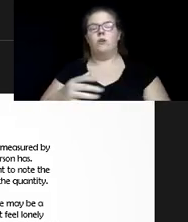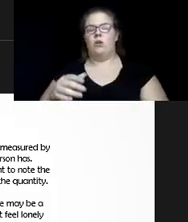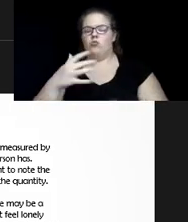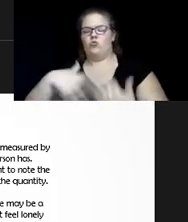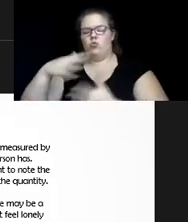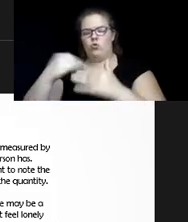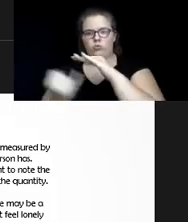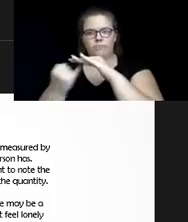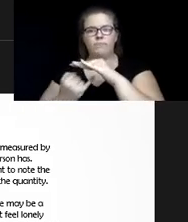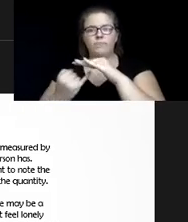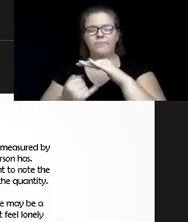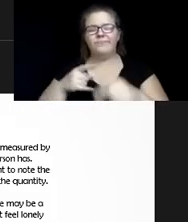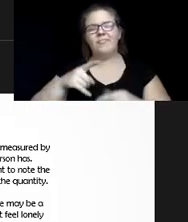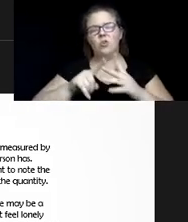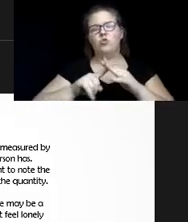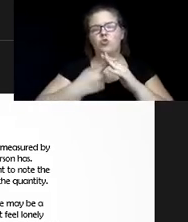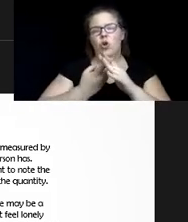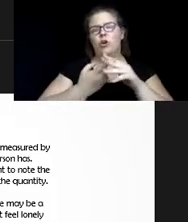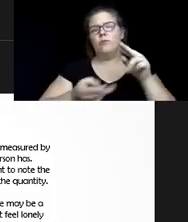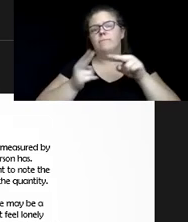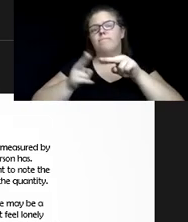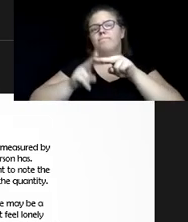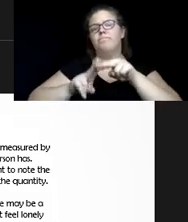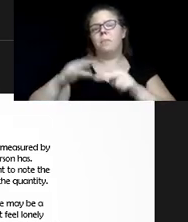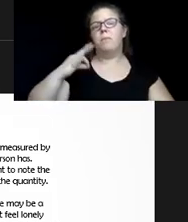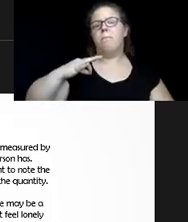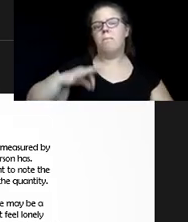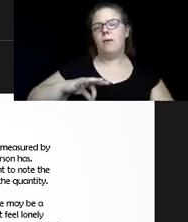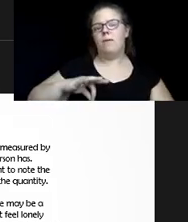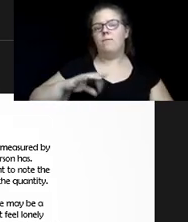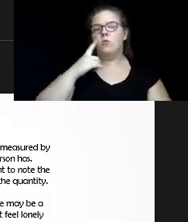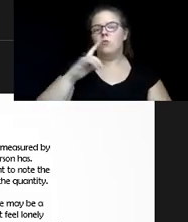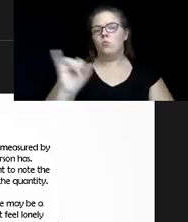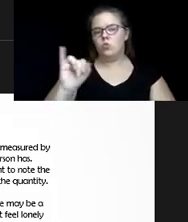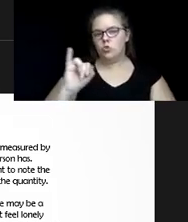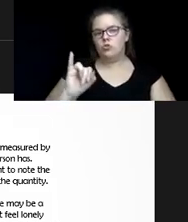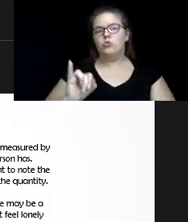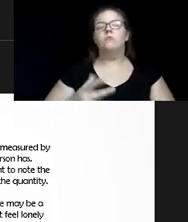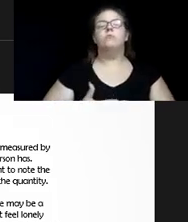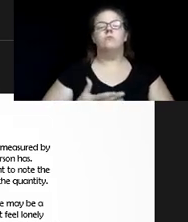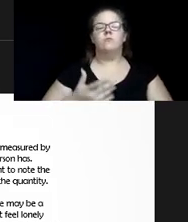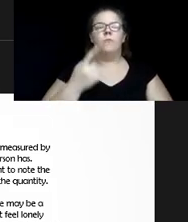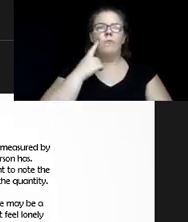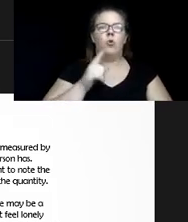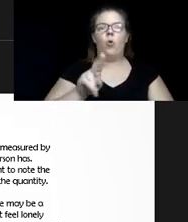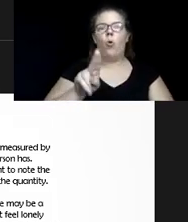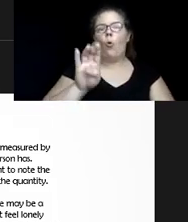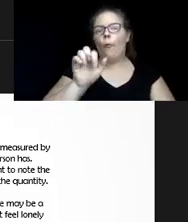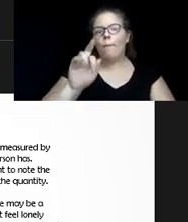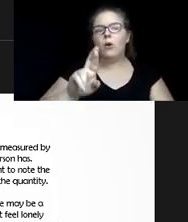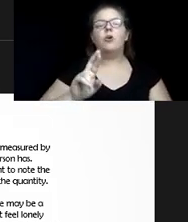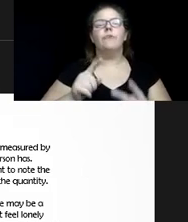starting to put some benefits into the package for the recipients for Uber and Lyft services,